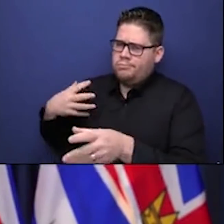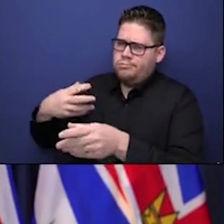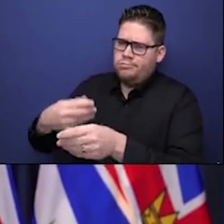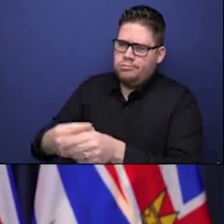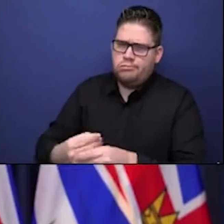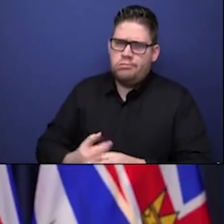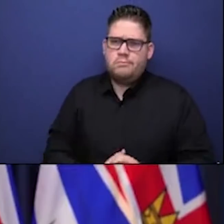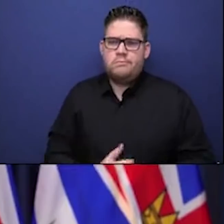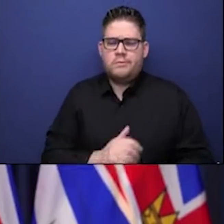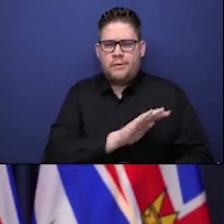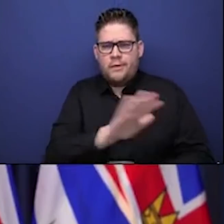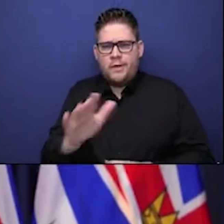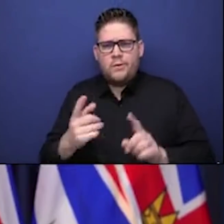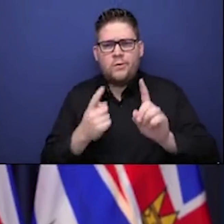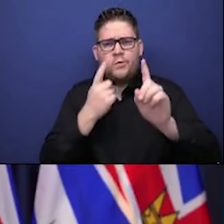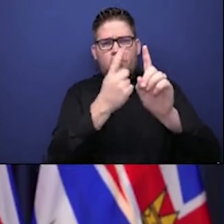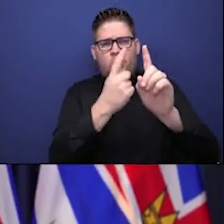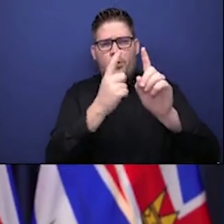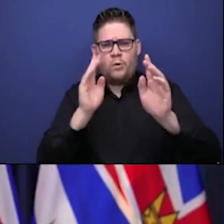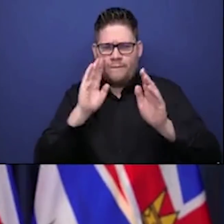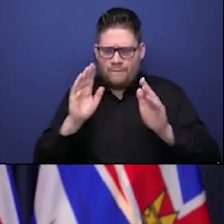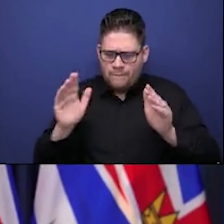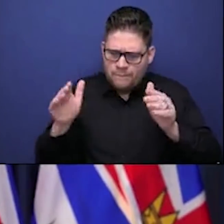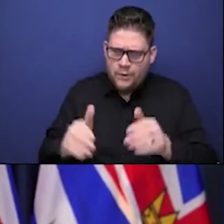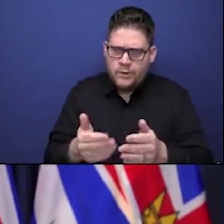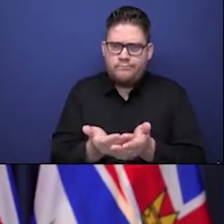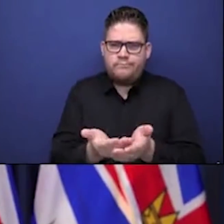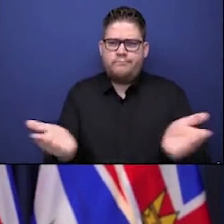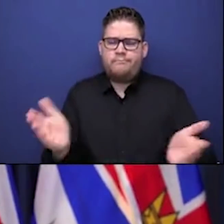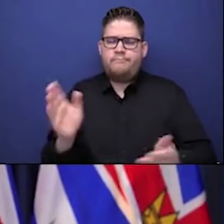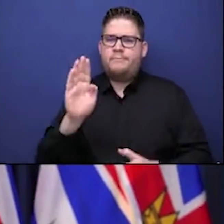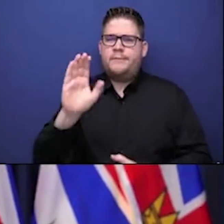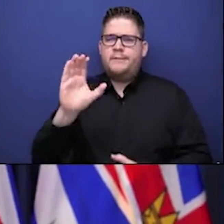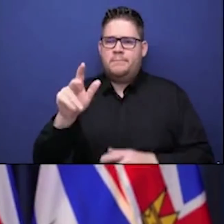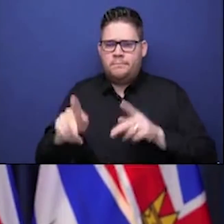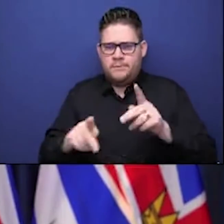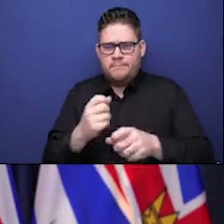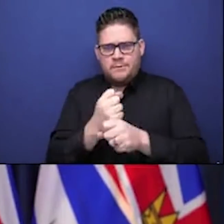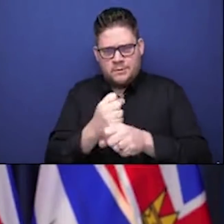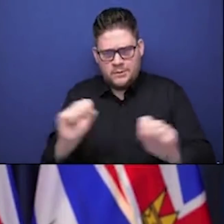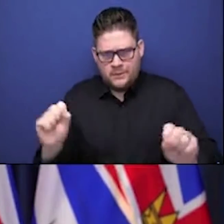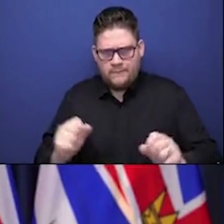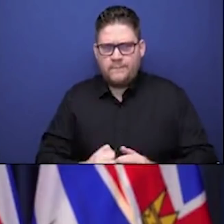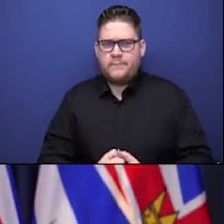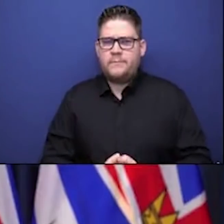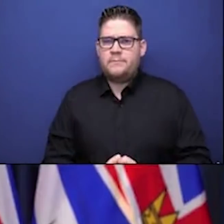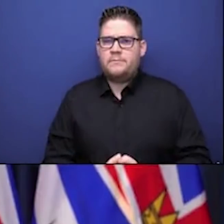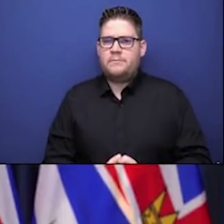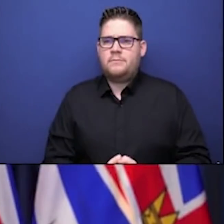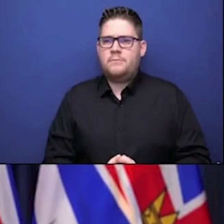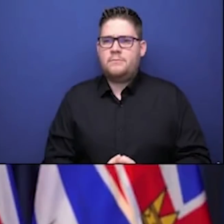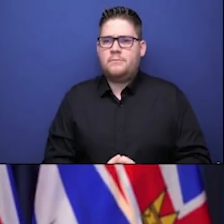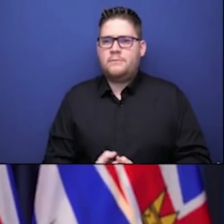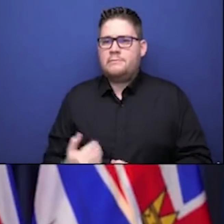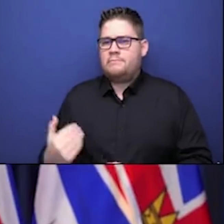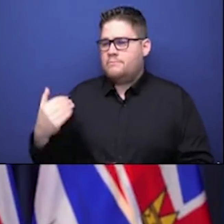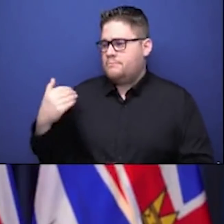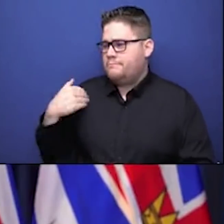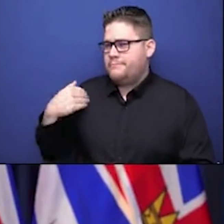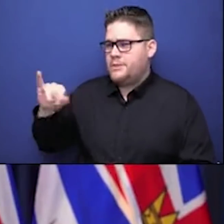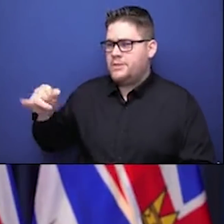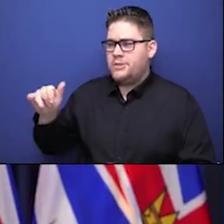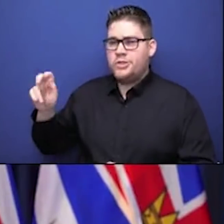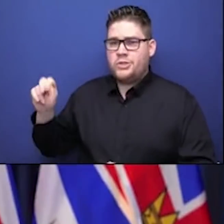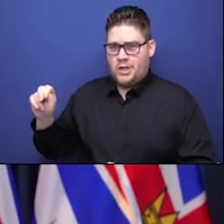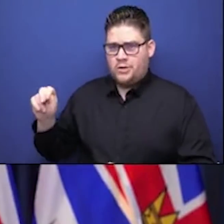matter most to British Columbians. You'll recall that in late January, we were the first province in the country to announce our COVID